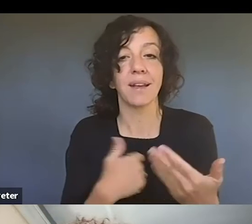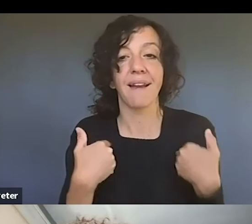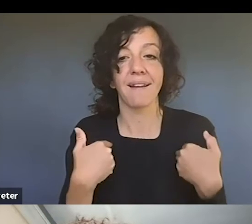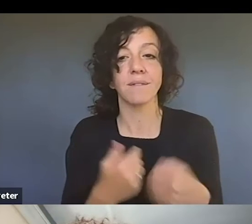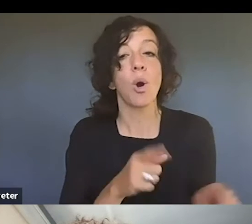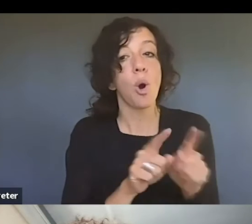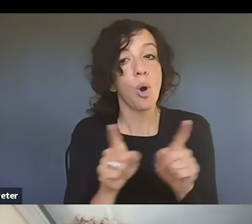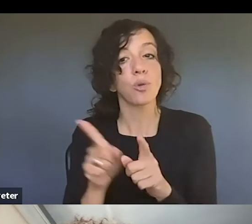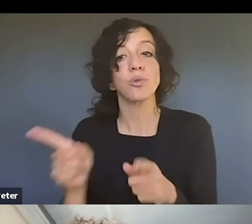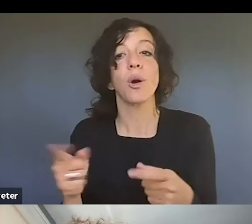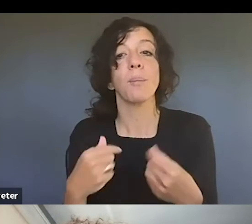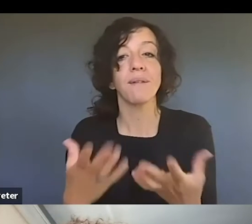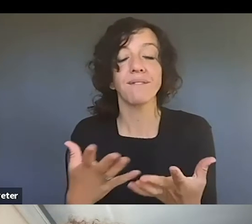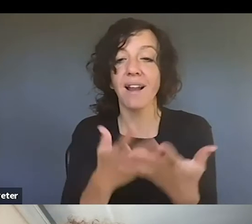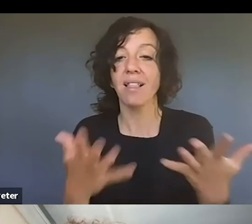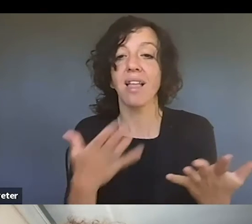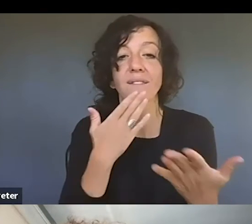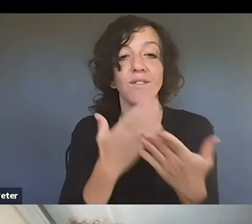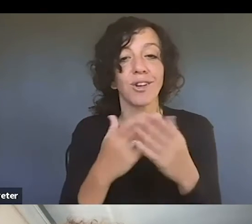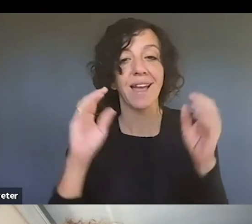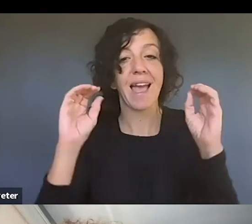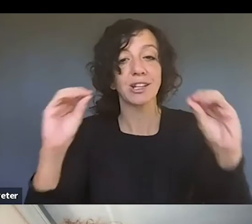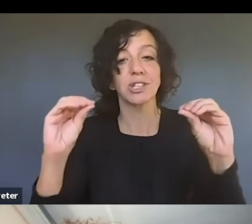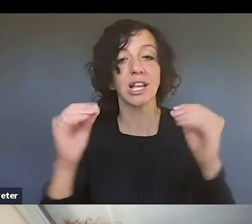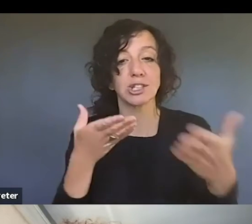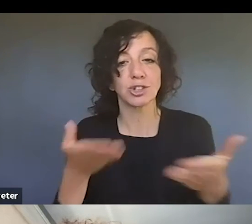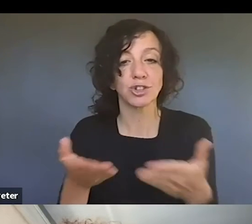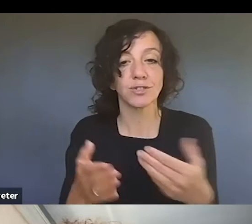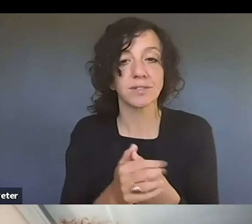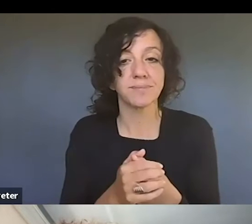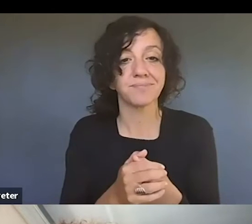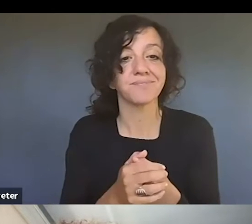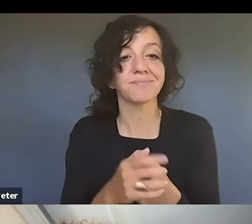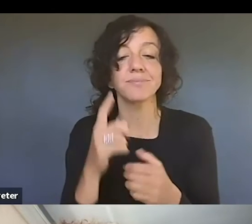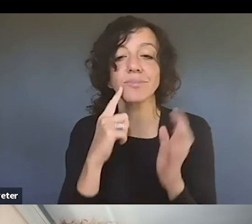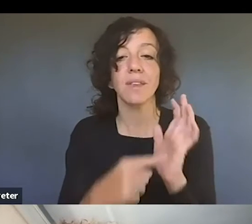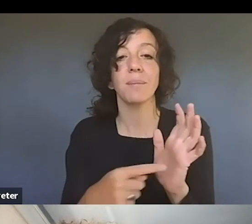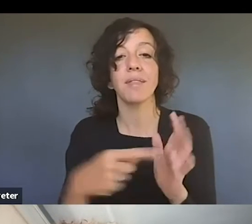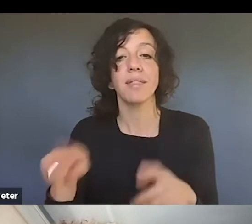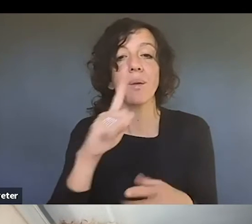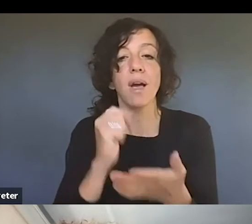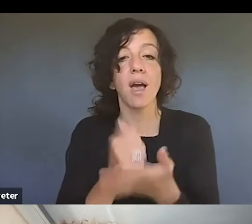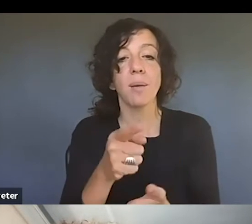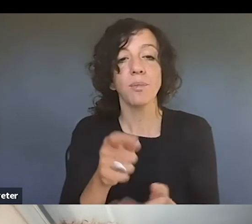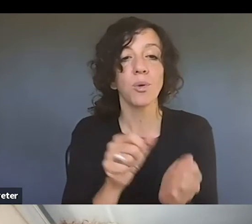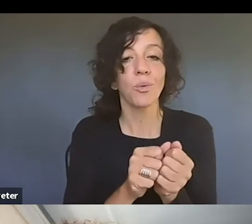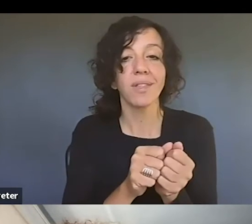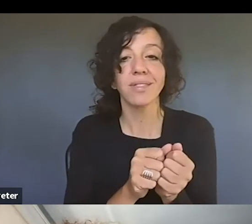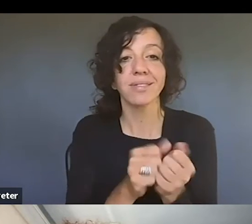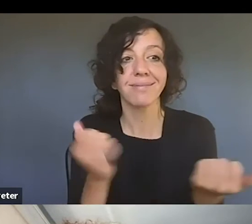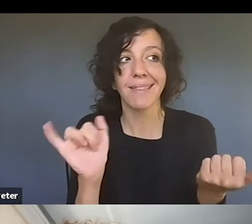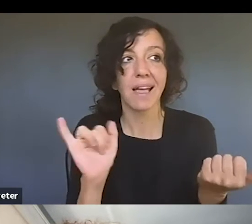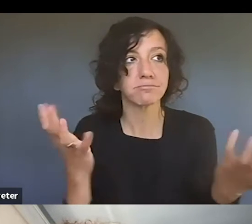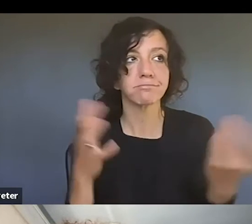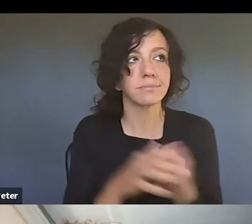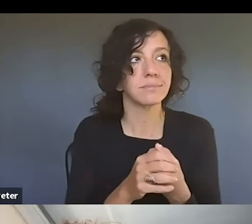provide a great deal of educational services. So they'll, you know, help you through anything from starting up